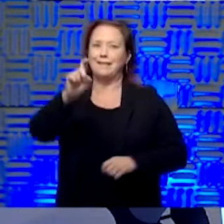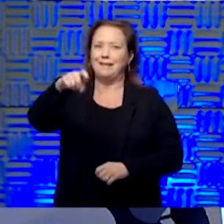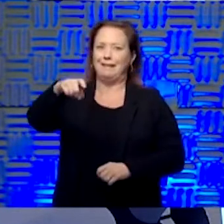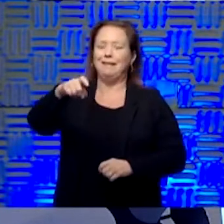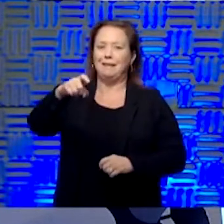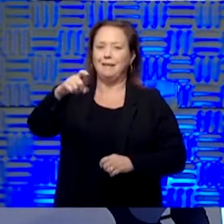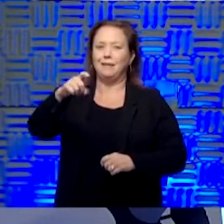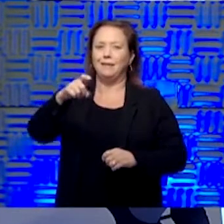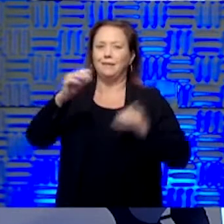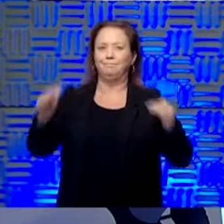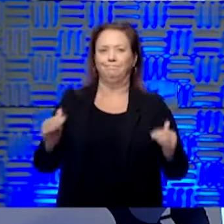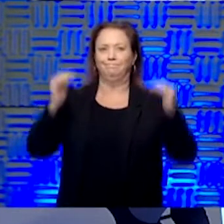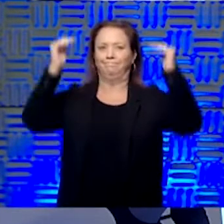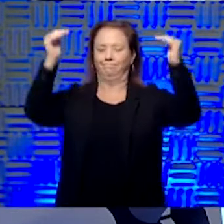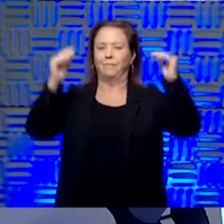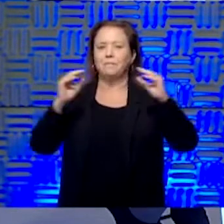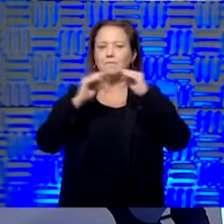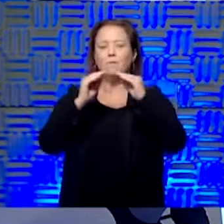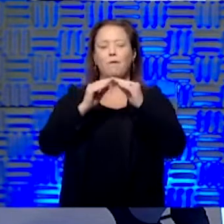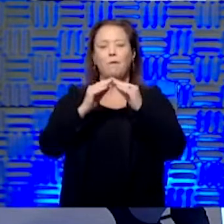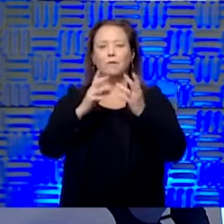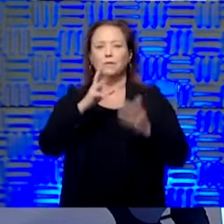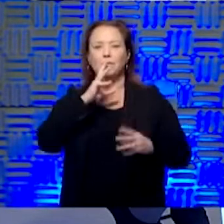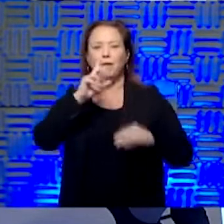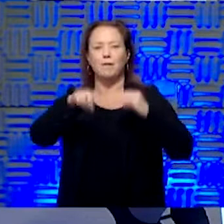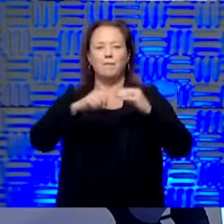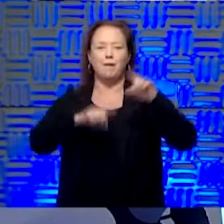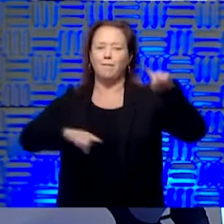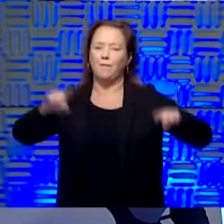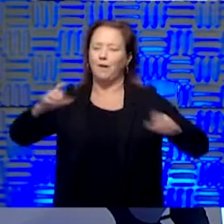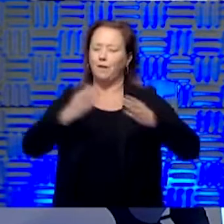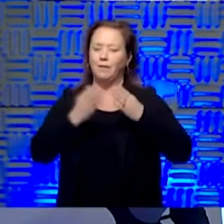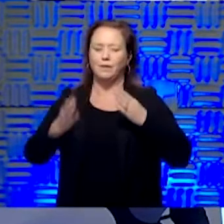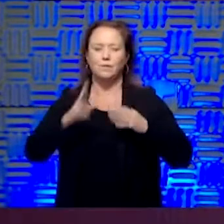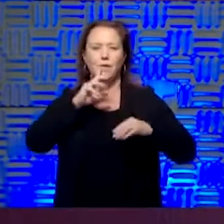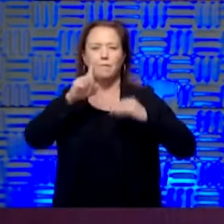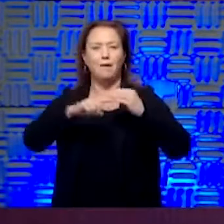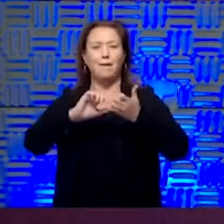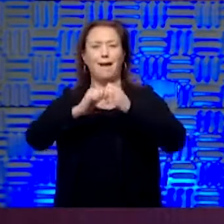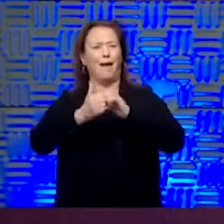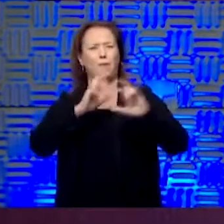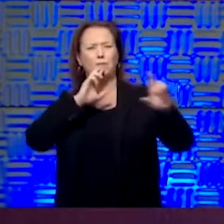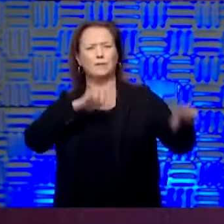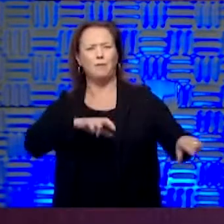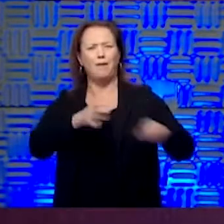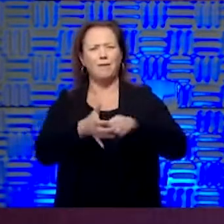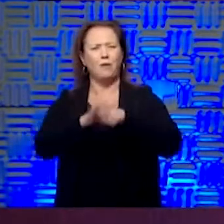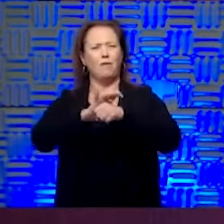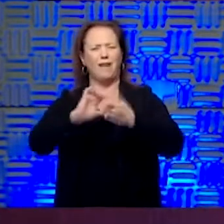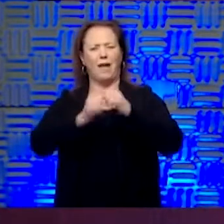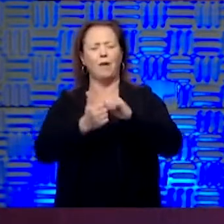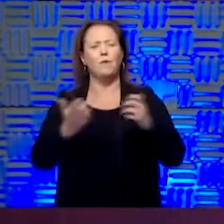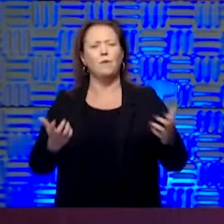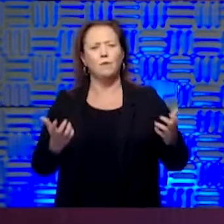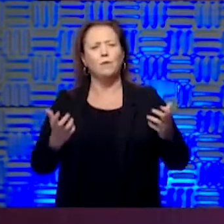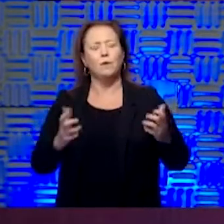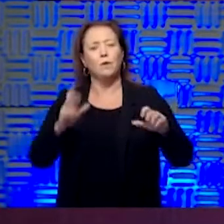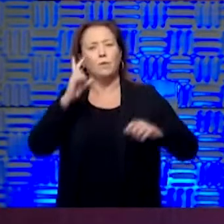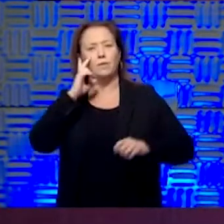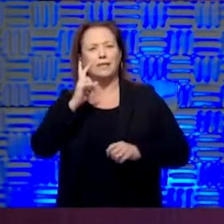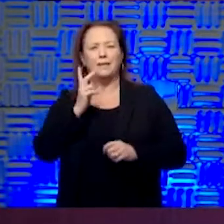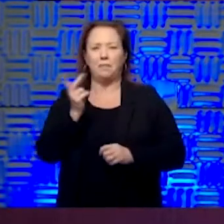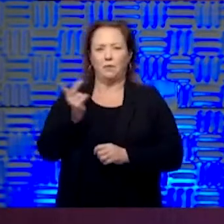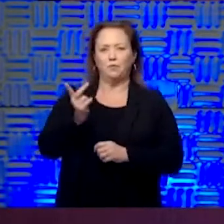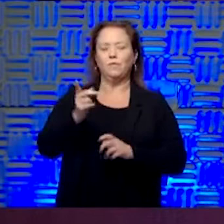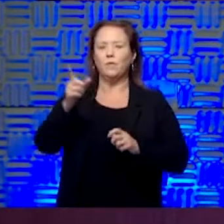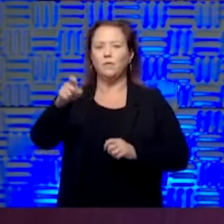that desire for us to do that has just escalated even more. It's just we're talking about different things right now, so we're talking about how to respond to COVID. And what we've seen, I know you and Dr.